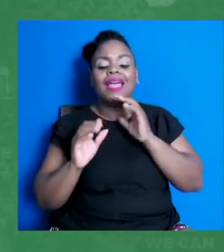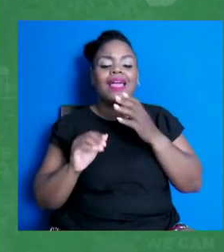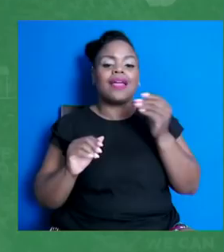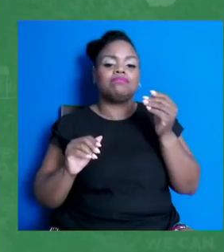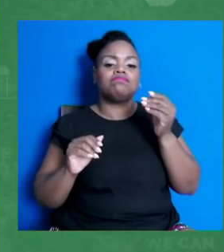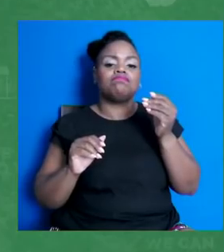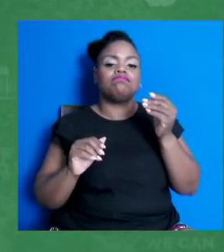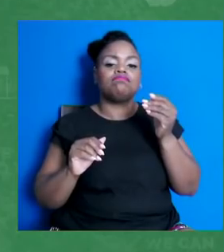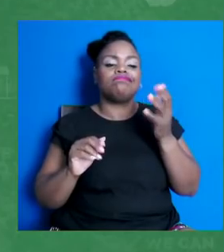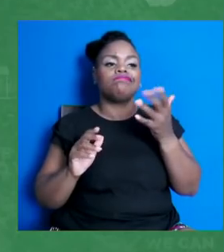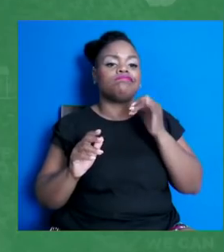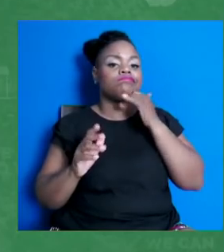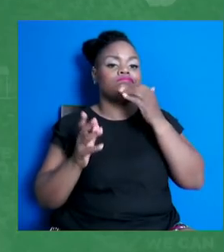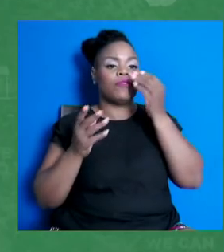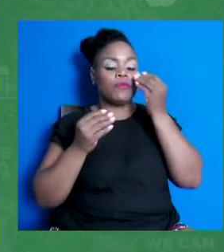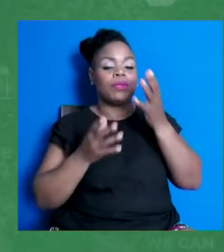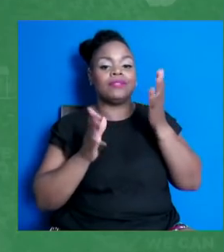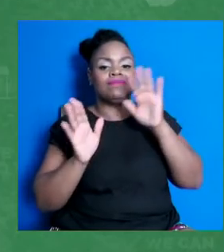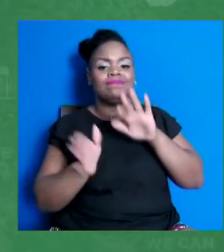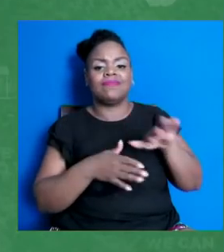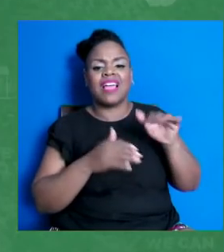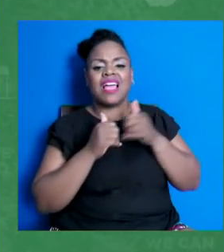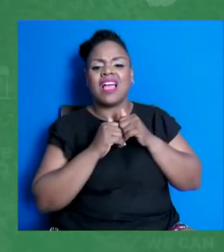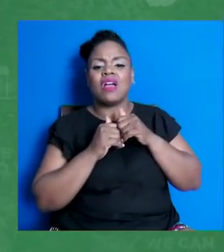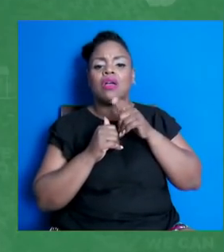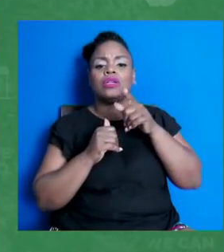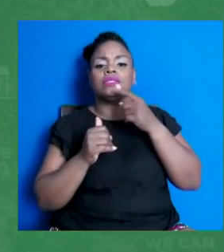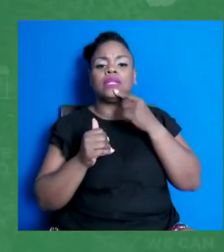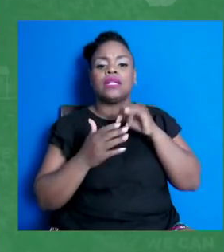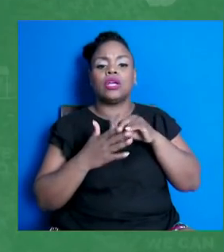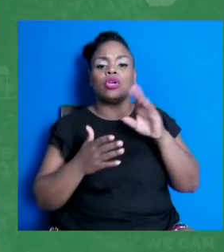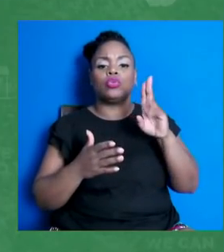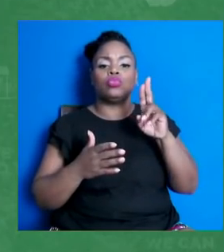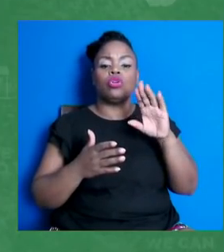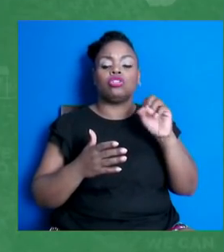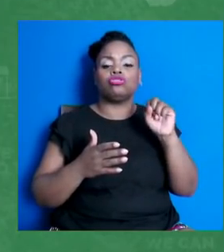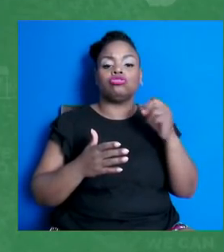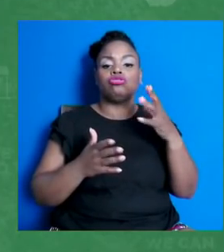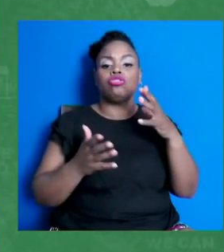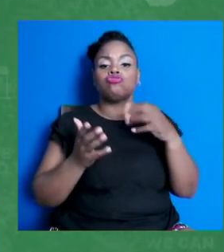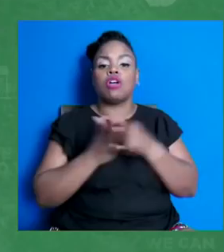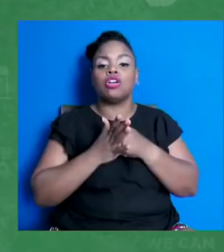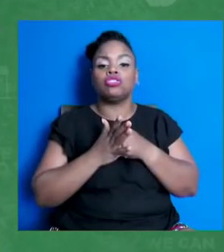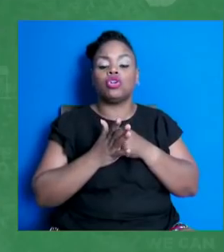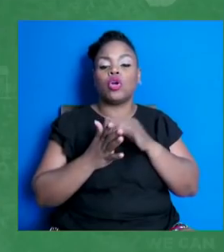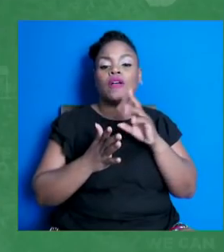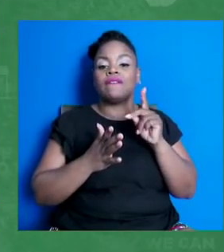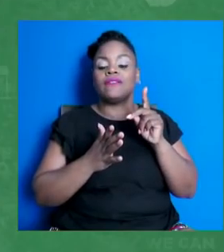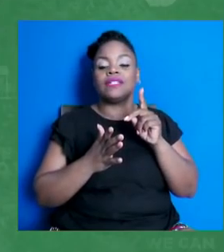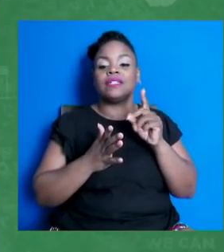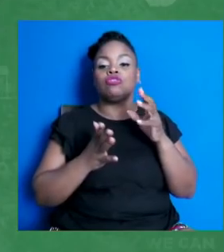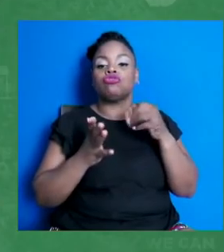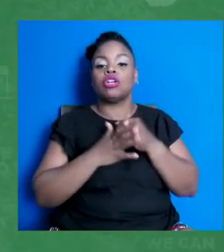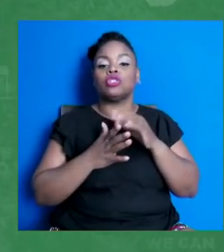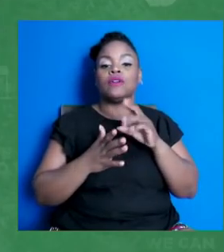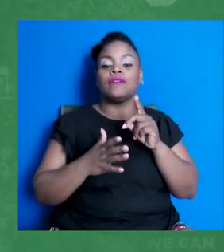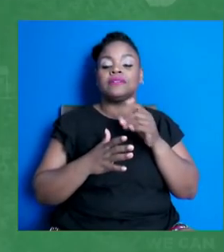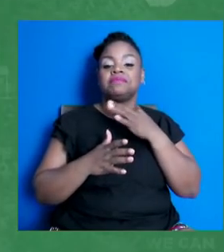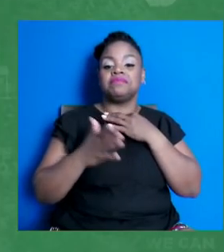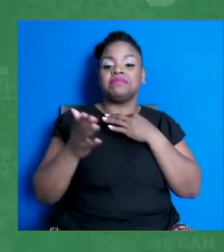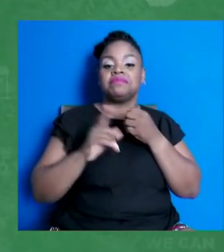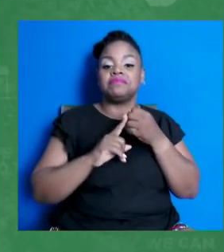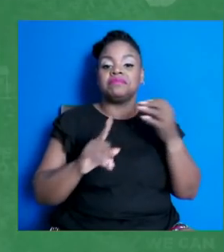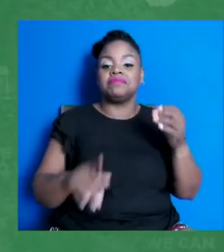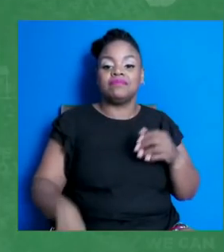all saying, crush COVID. I love that. I'm going to start using that. All right. So thank you, Mr. Amhoff and Dr. Fauci.